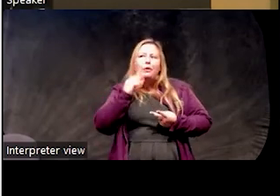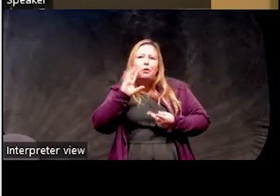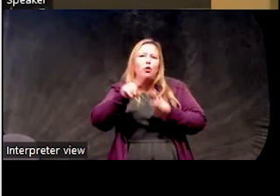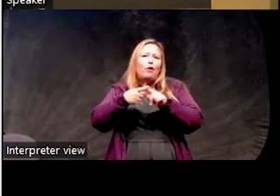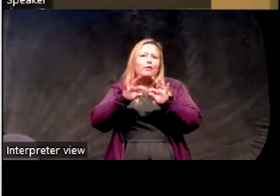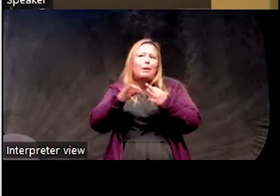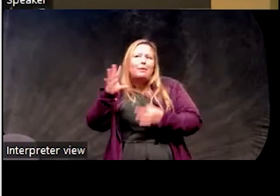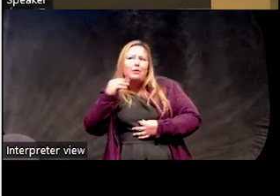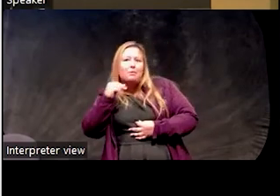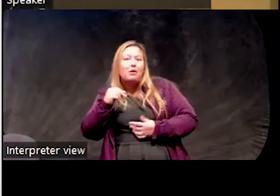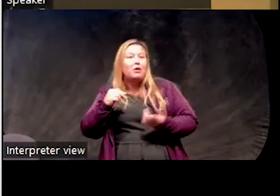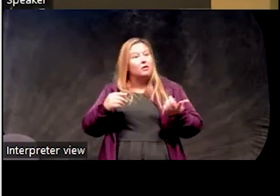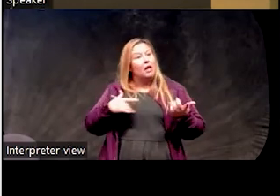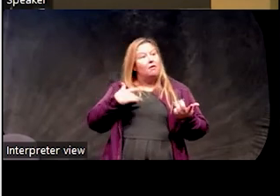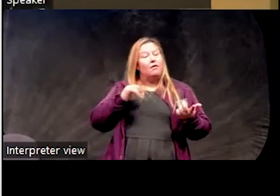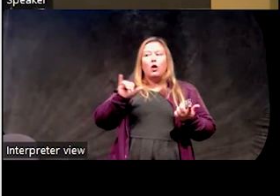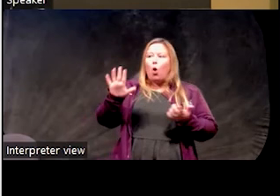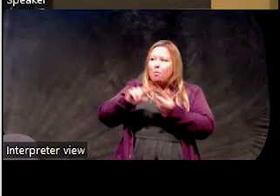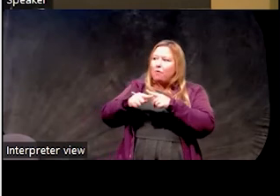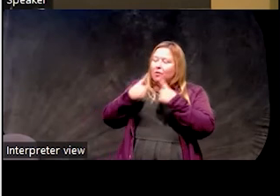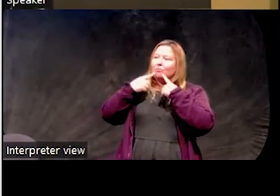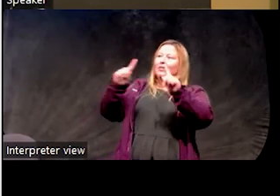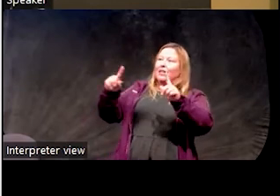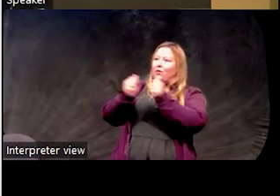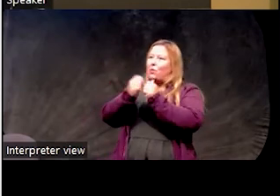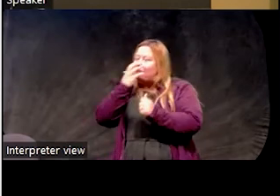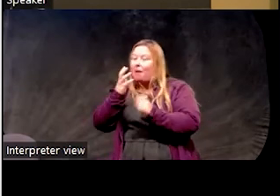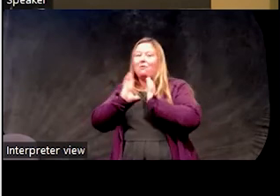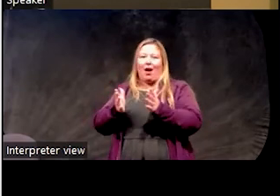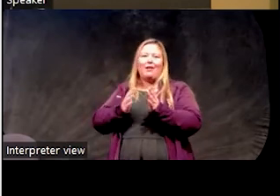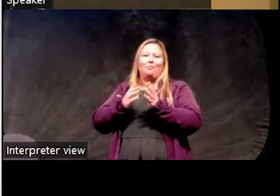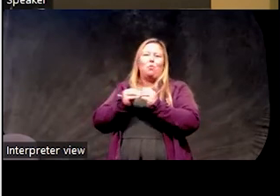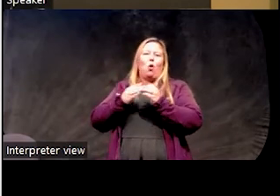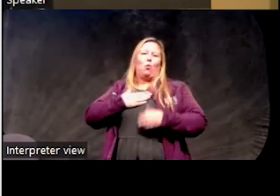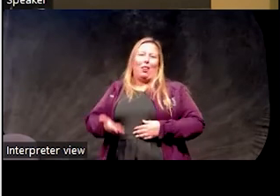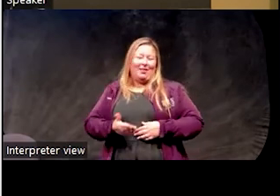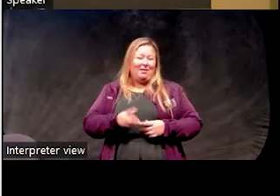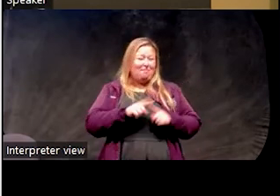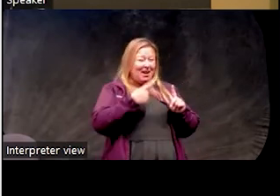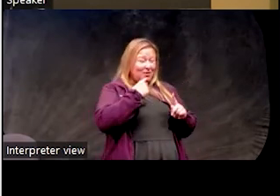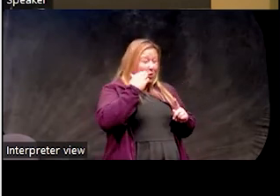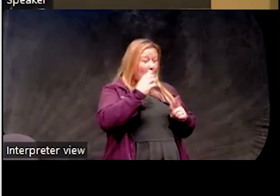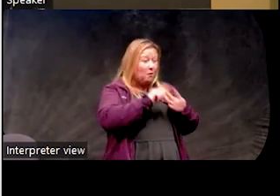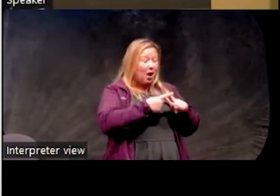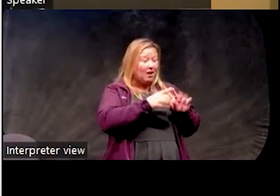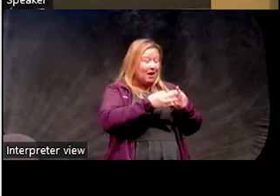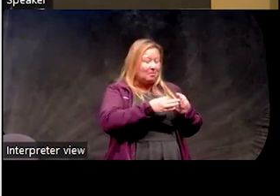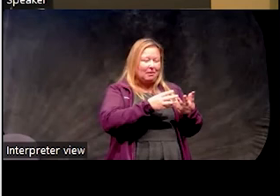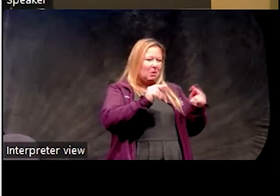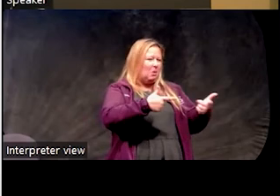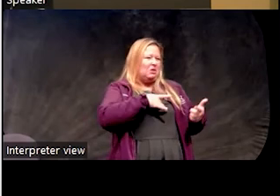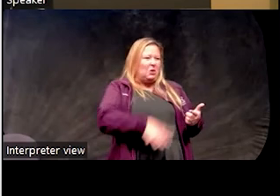If they know someone who does great with it, they're much more likely to give it a fair shot and use it. If they know someone that hates it, that's already,